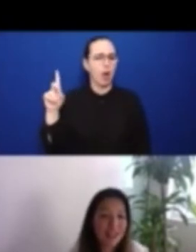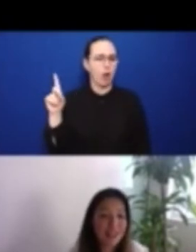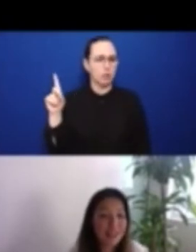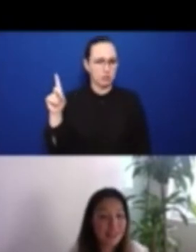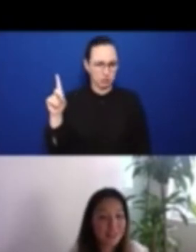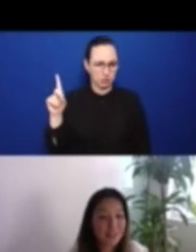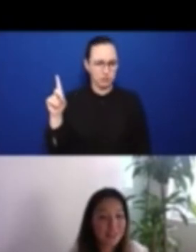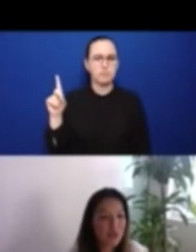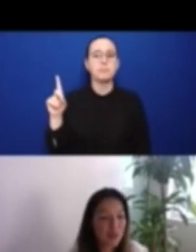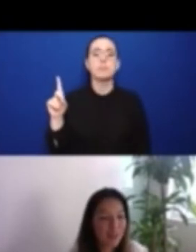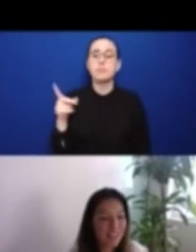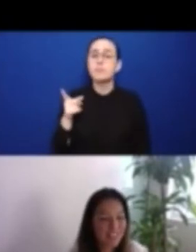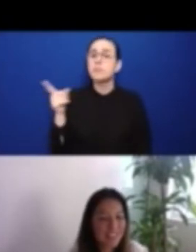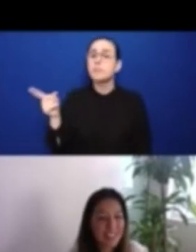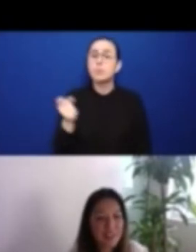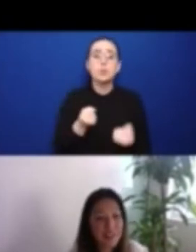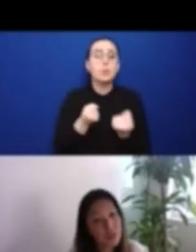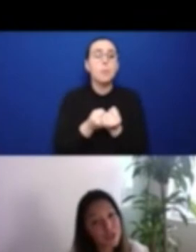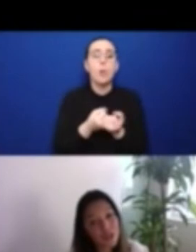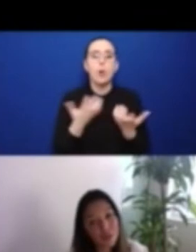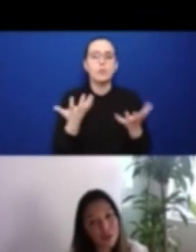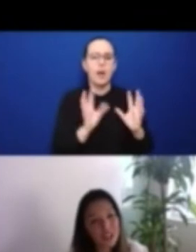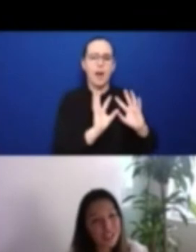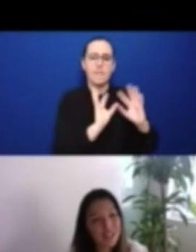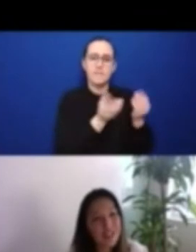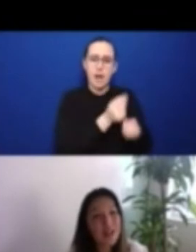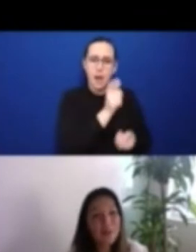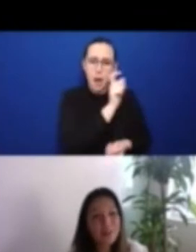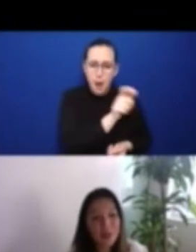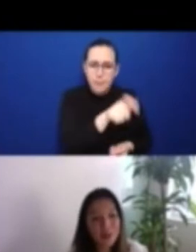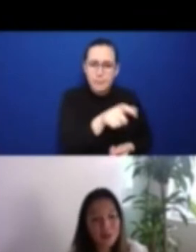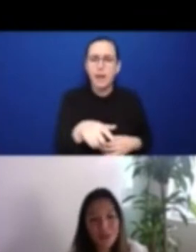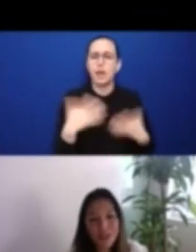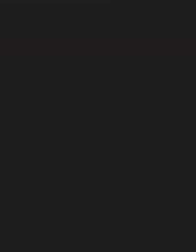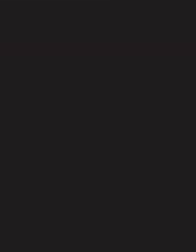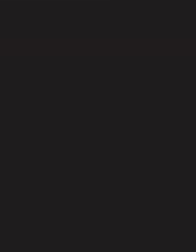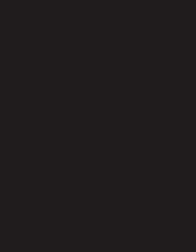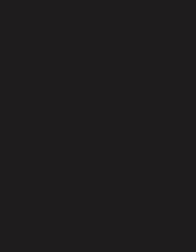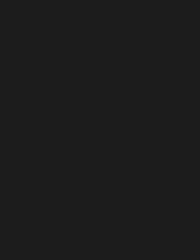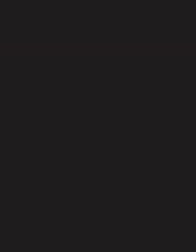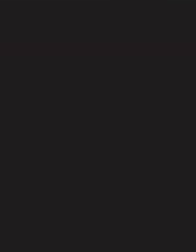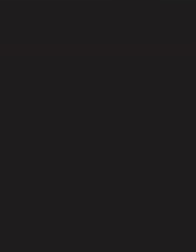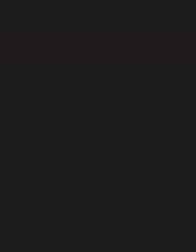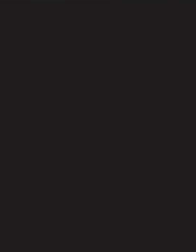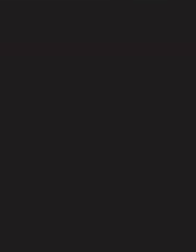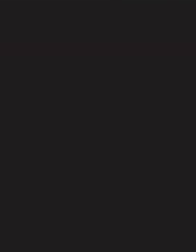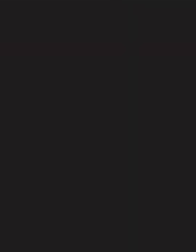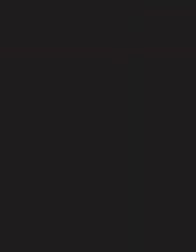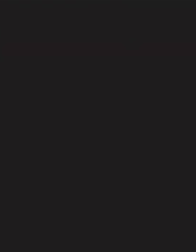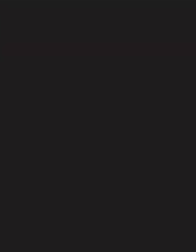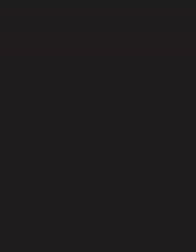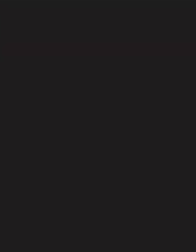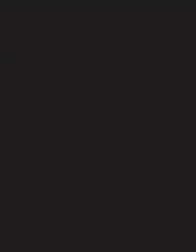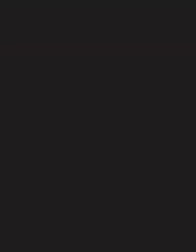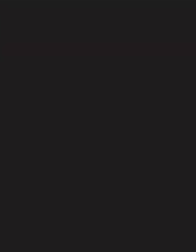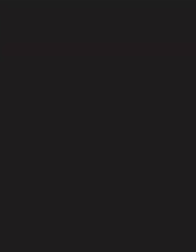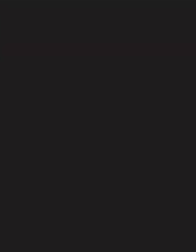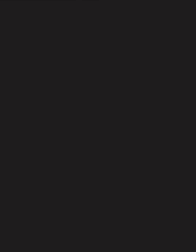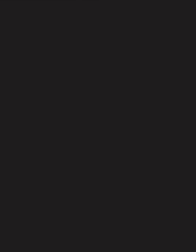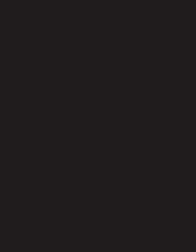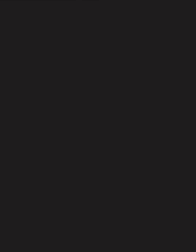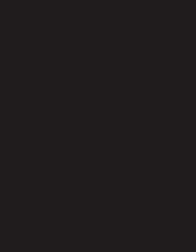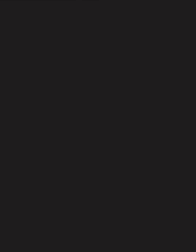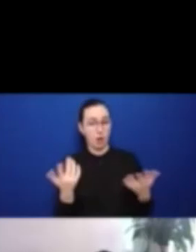as they learn to partner in different research projects, but also in advocacy. Rachel has